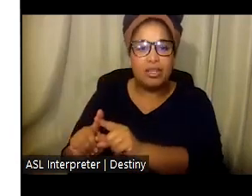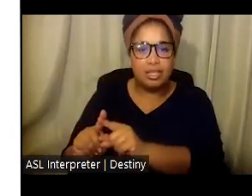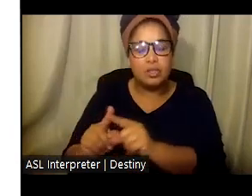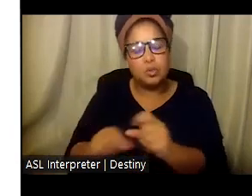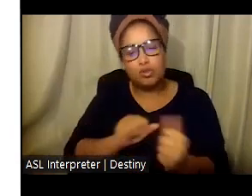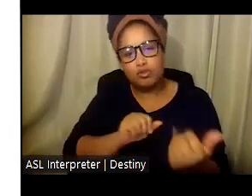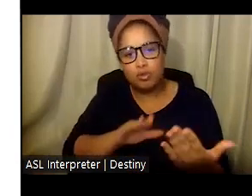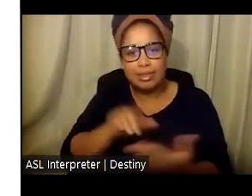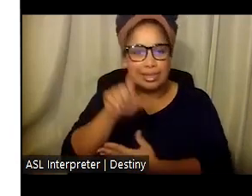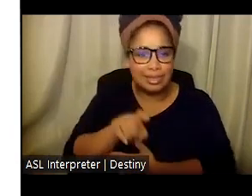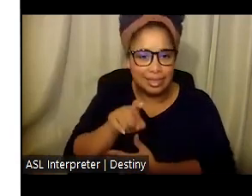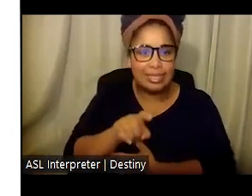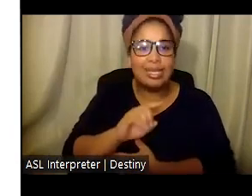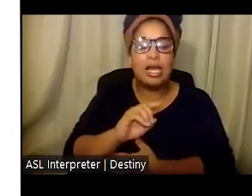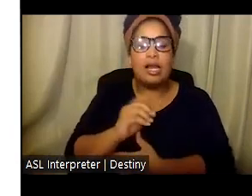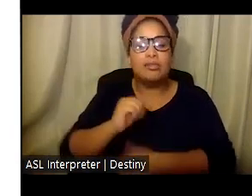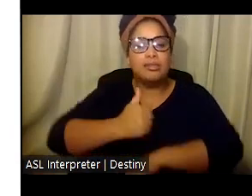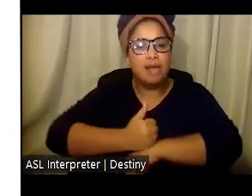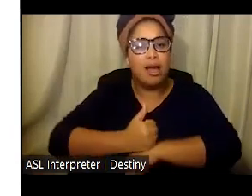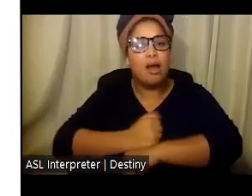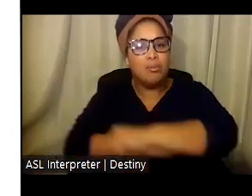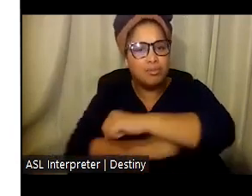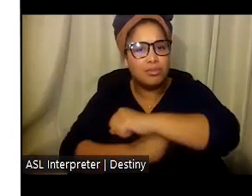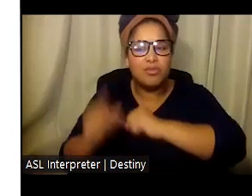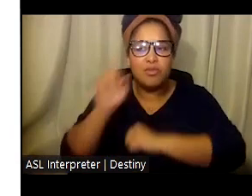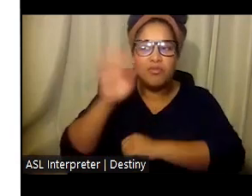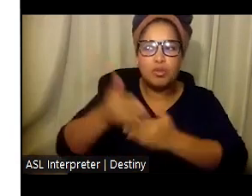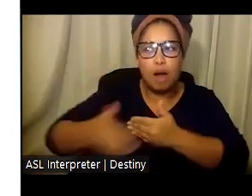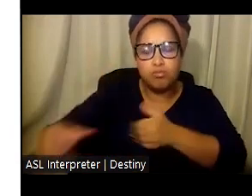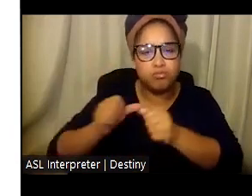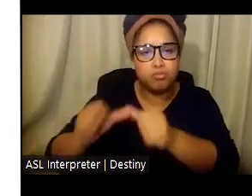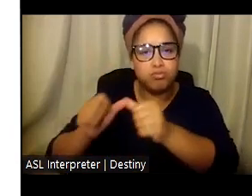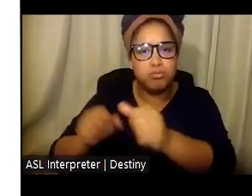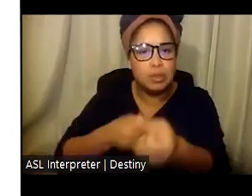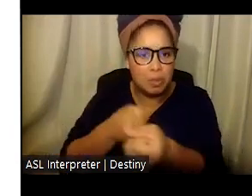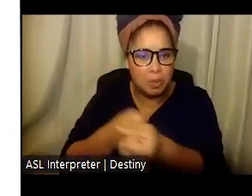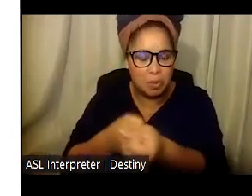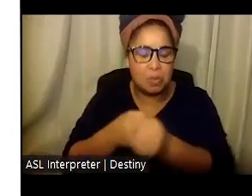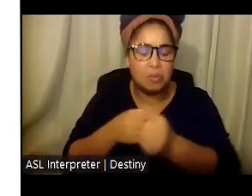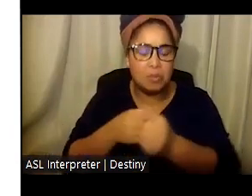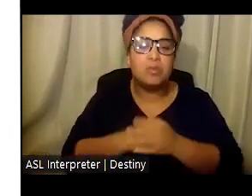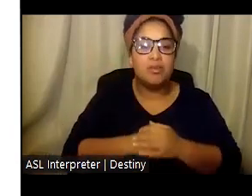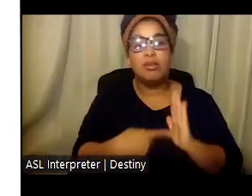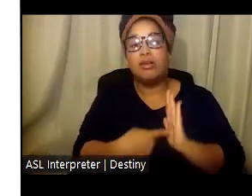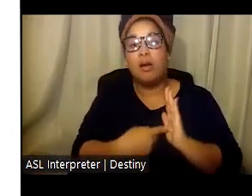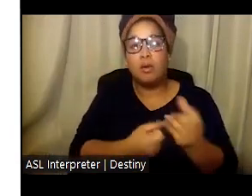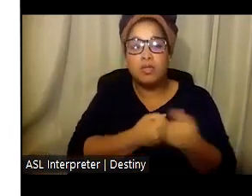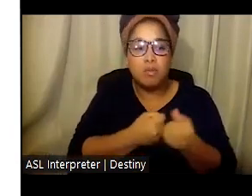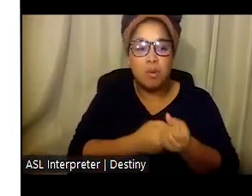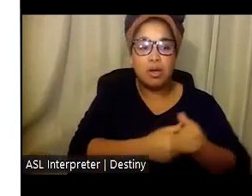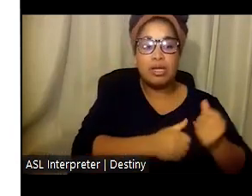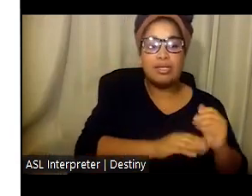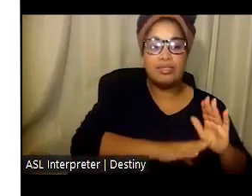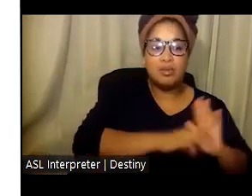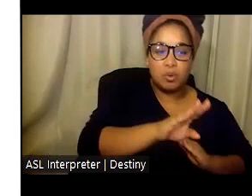areas of need and lay the foundation for future efforts to come. This includes addressing workforce development and stabilization,